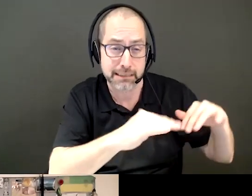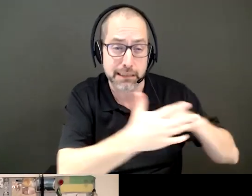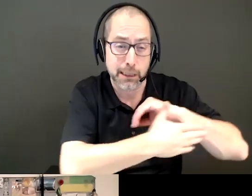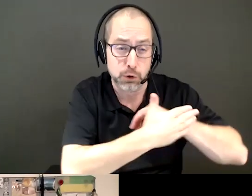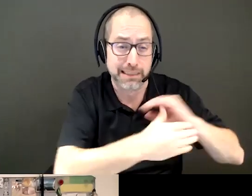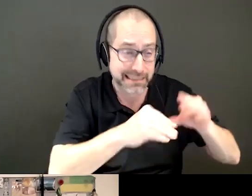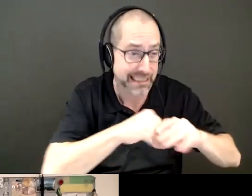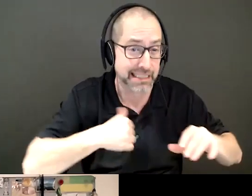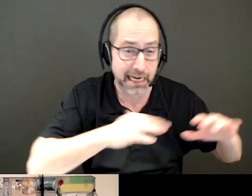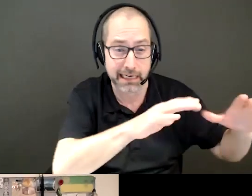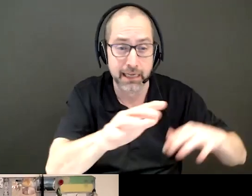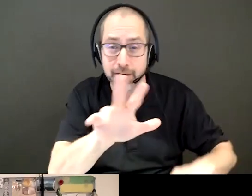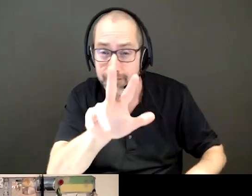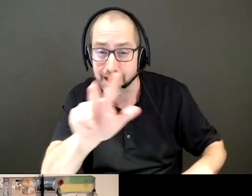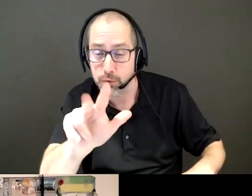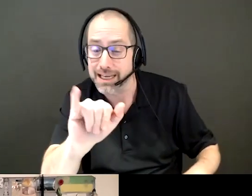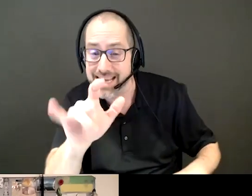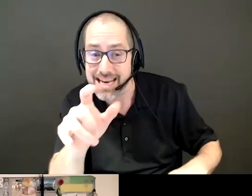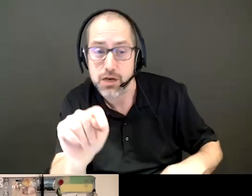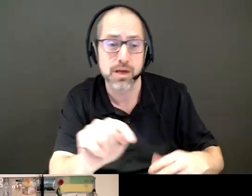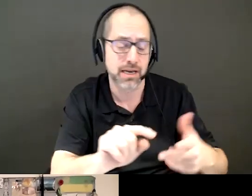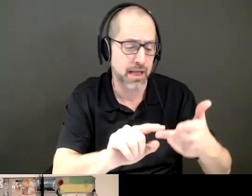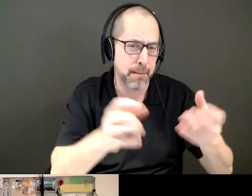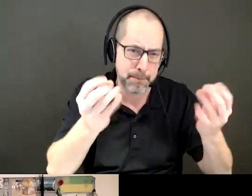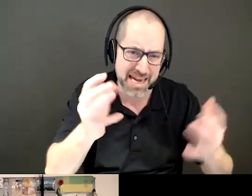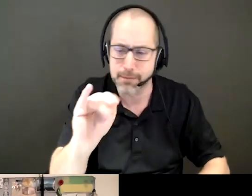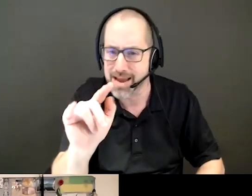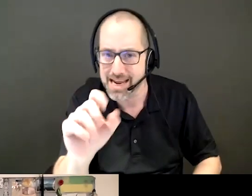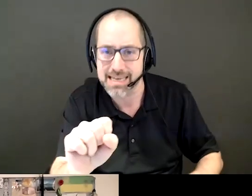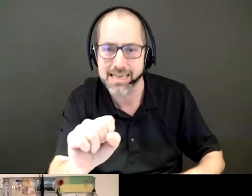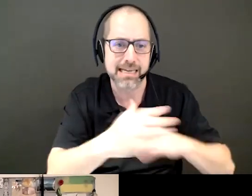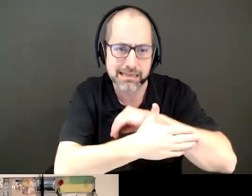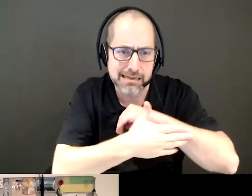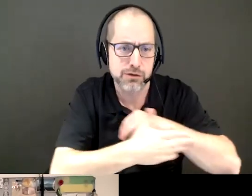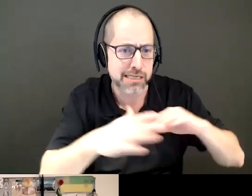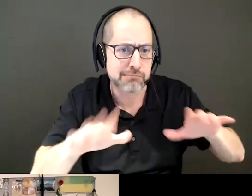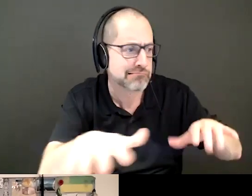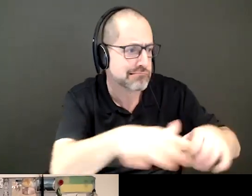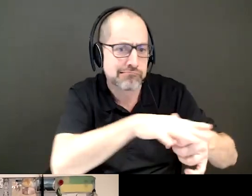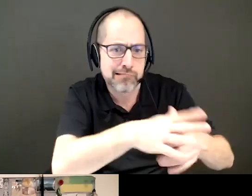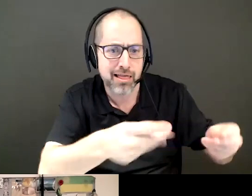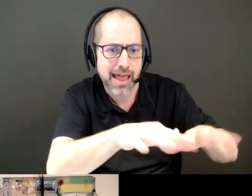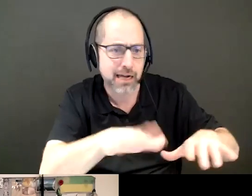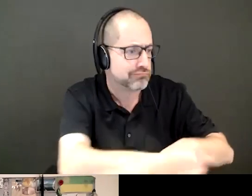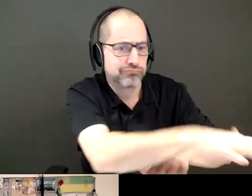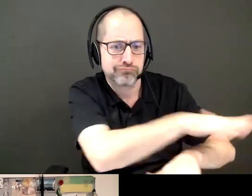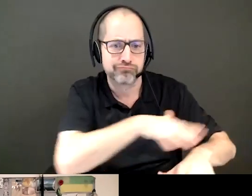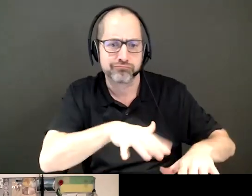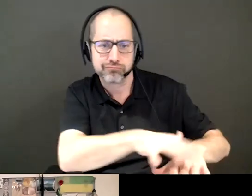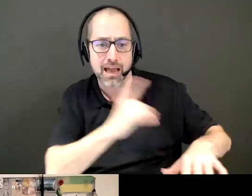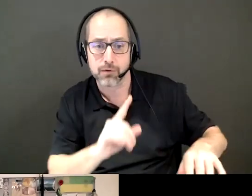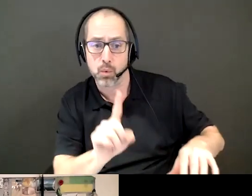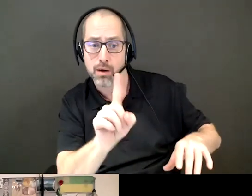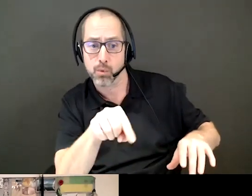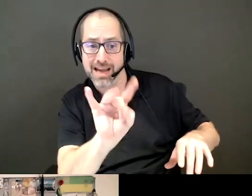53 Inuit communities and numerous Métis chartered territories. We have a population of about 1.8 million